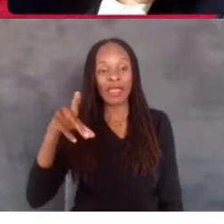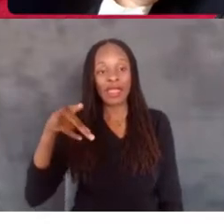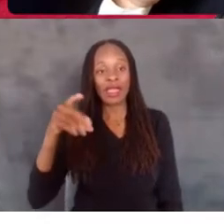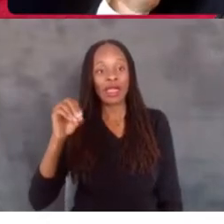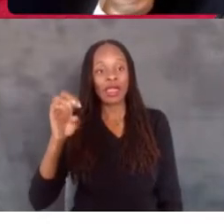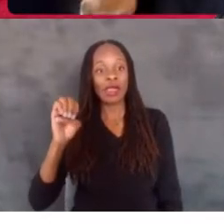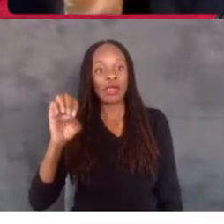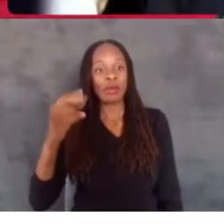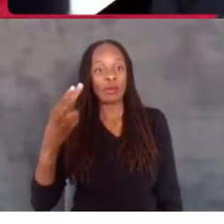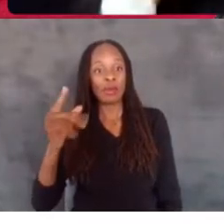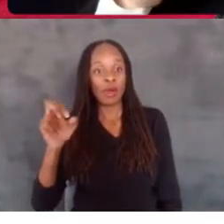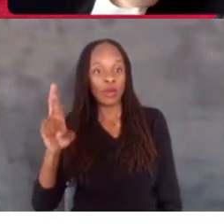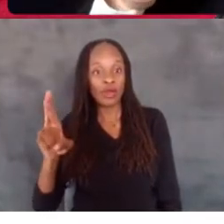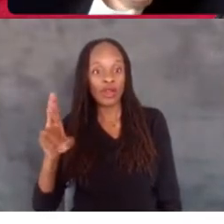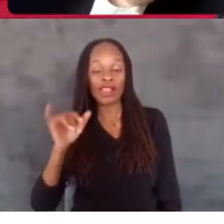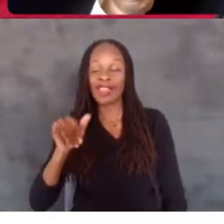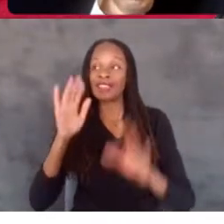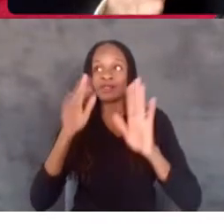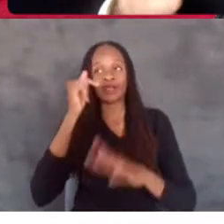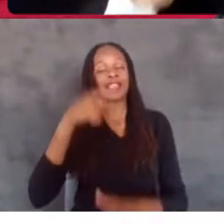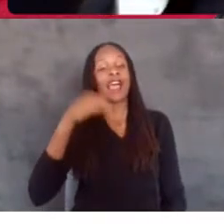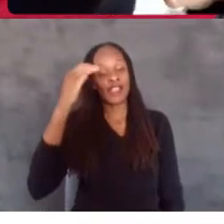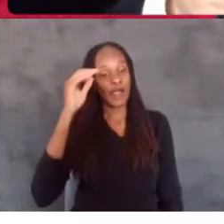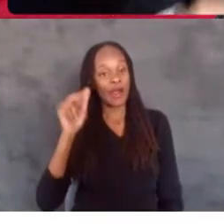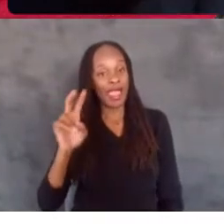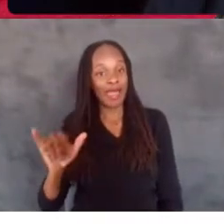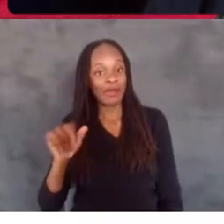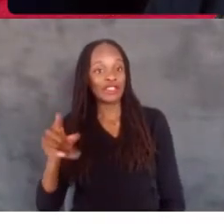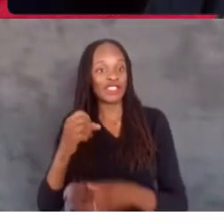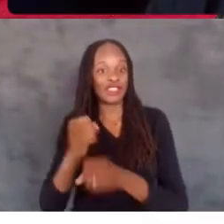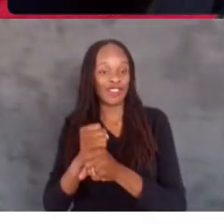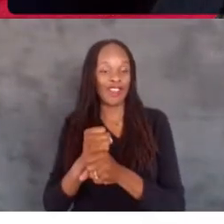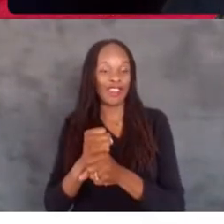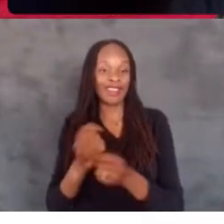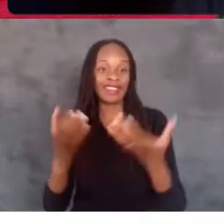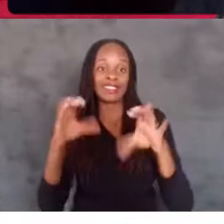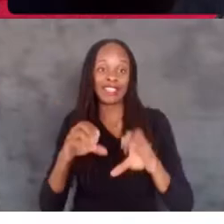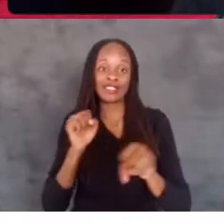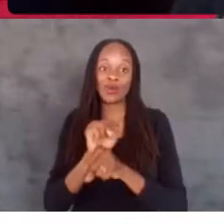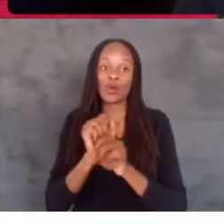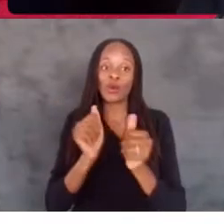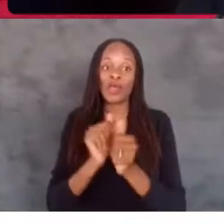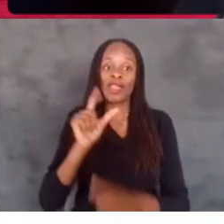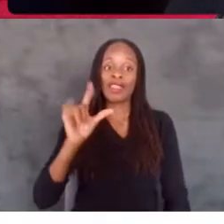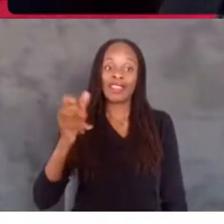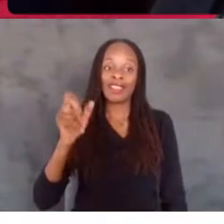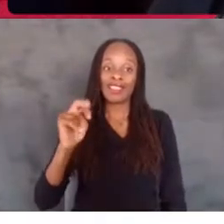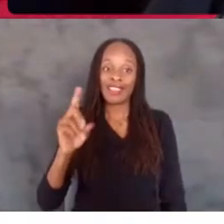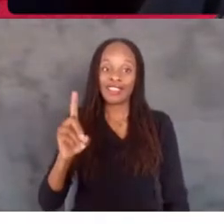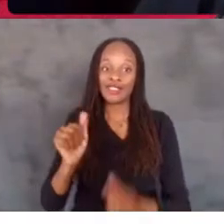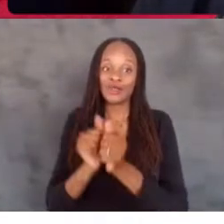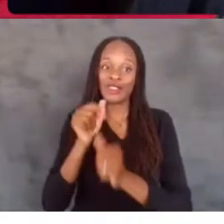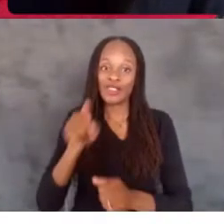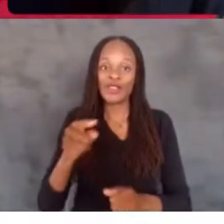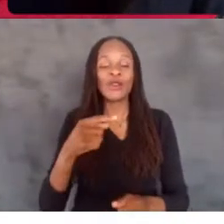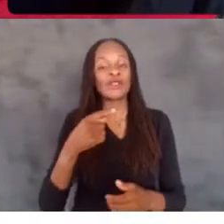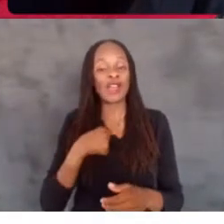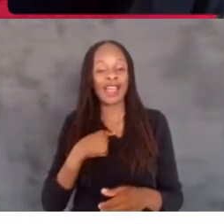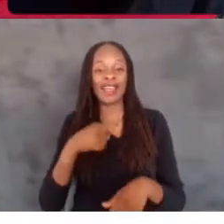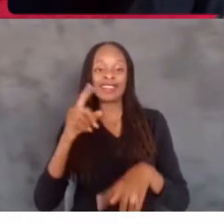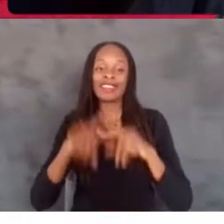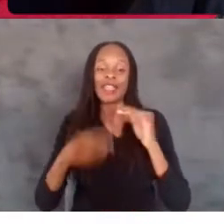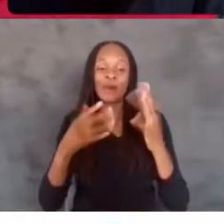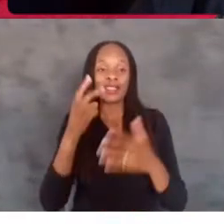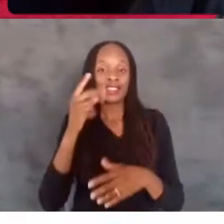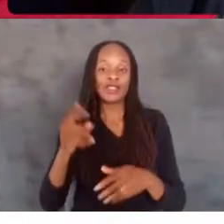because I know Amy Poehler got a chance to work with a legend in you. So I can't wait to see you continue to succeed. Now,